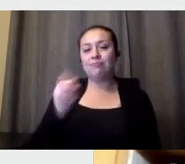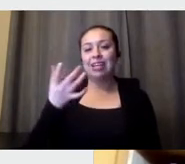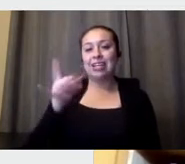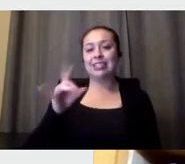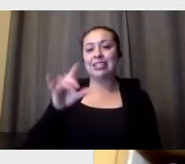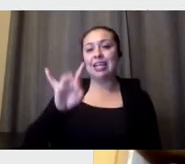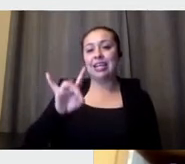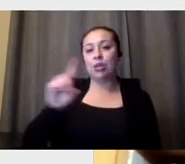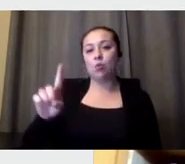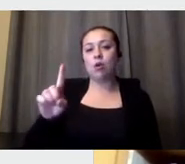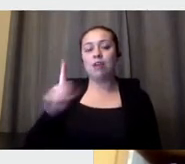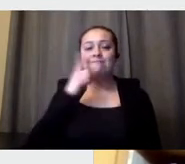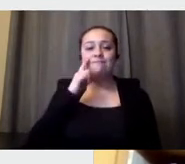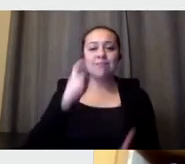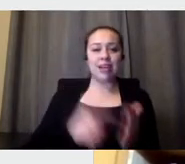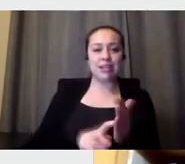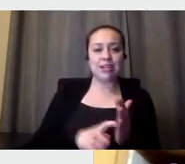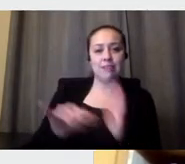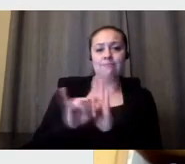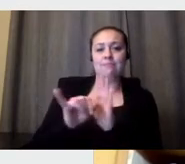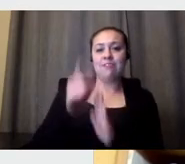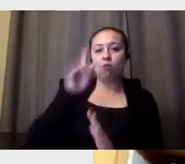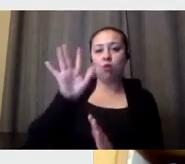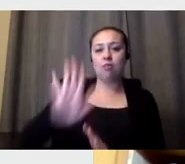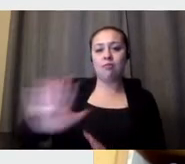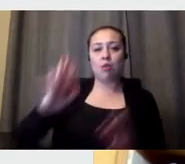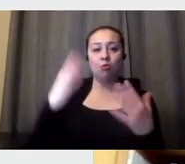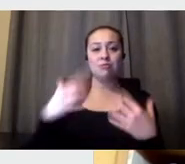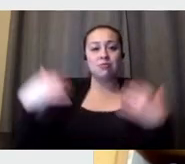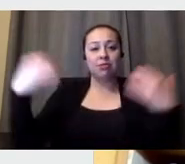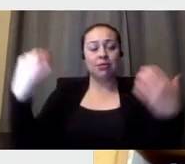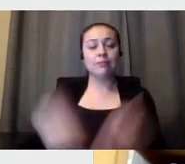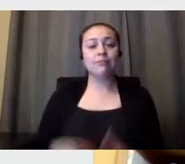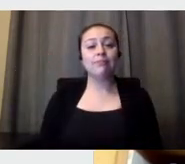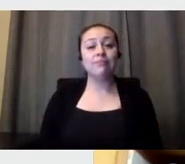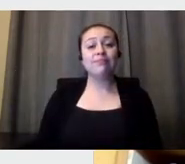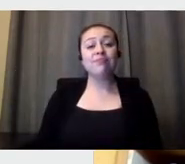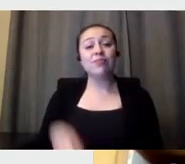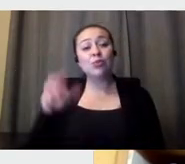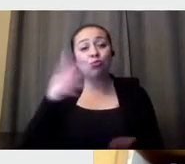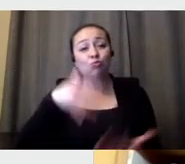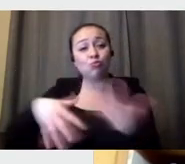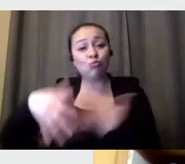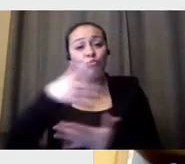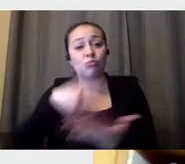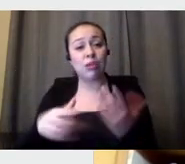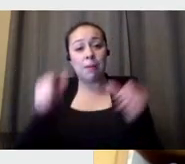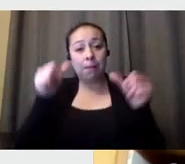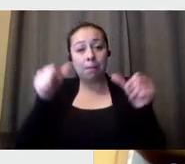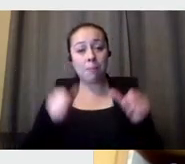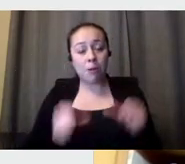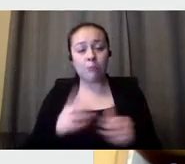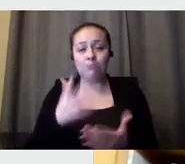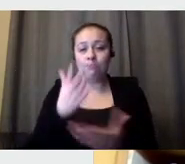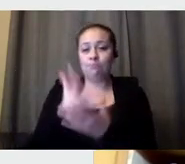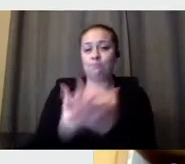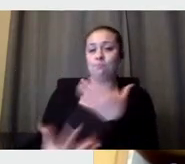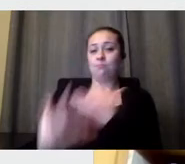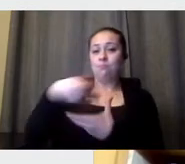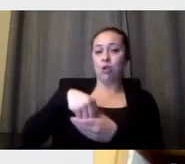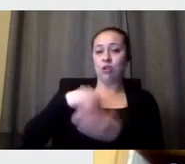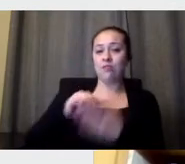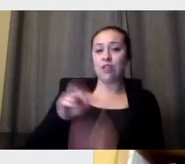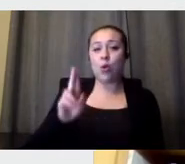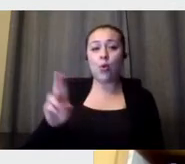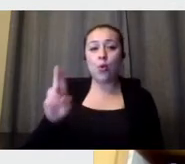identity system for their stadium. The social poster exhibition is part of the Uruguayan plan for human rights education